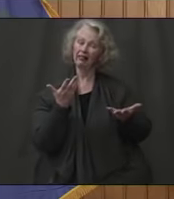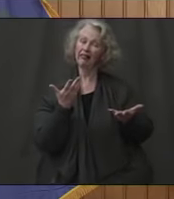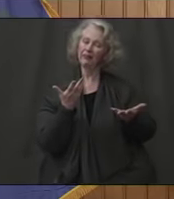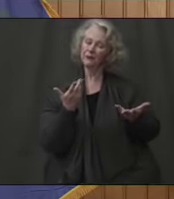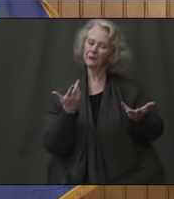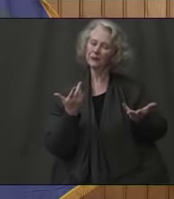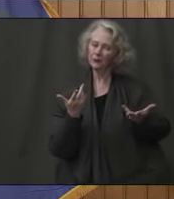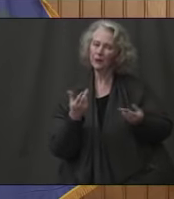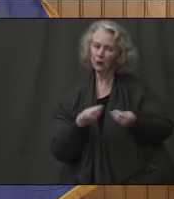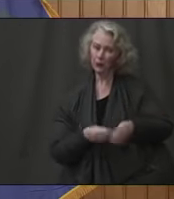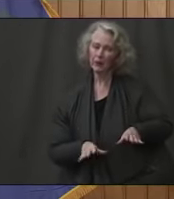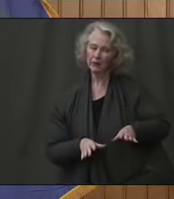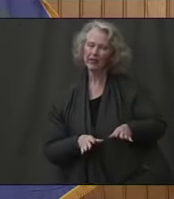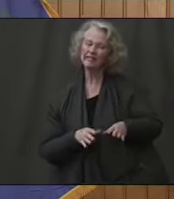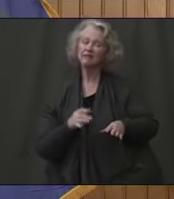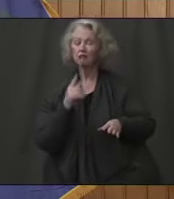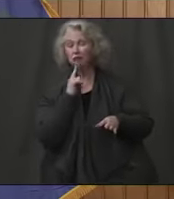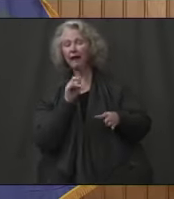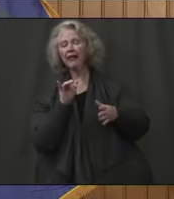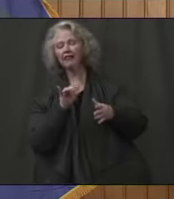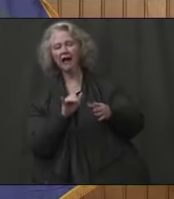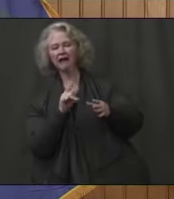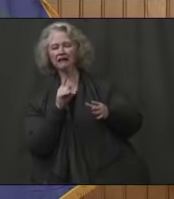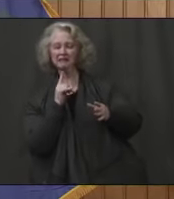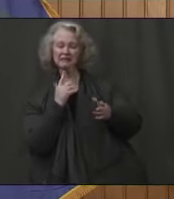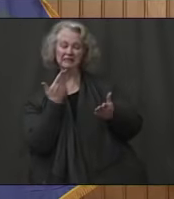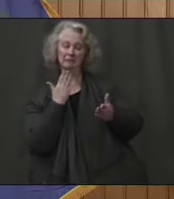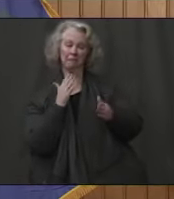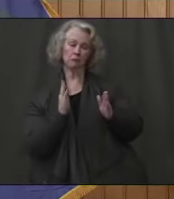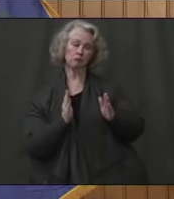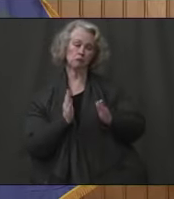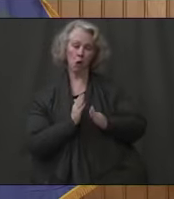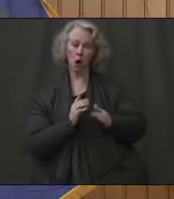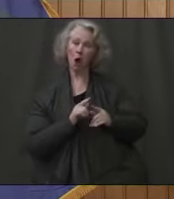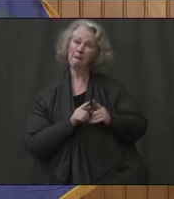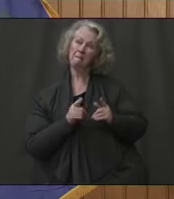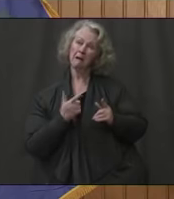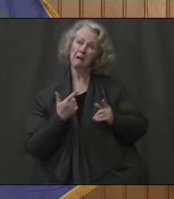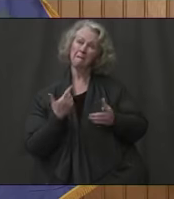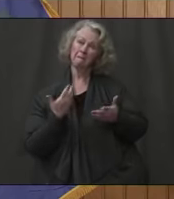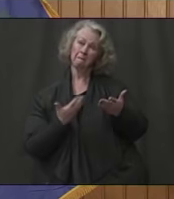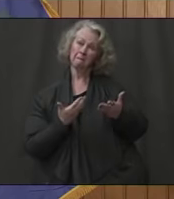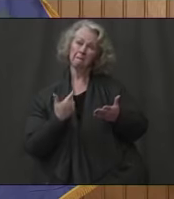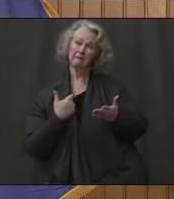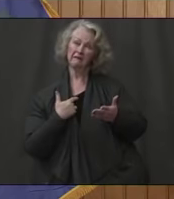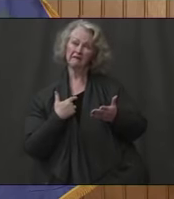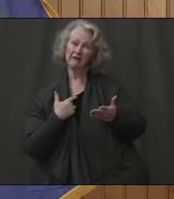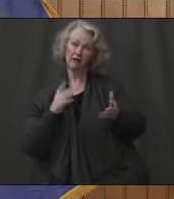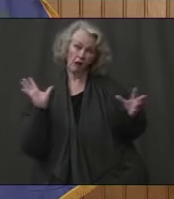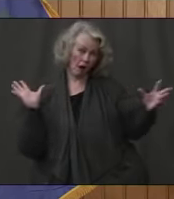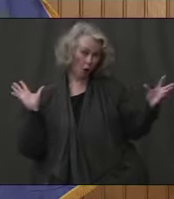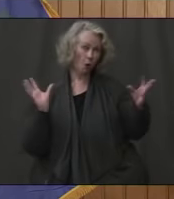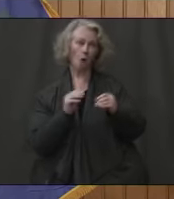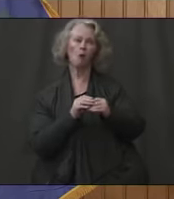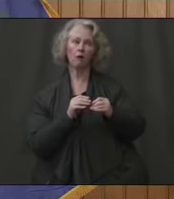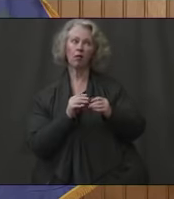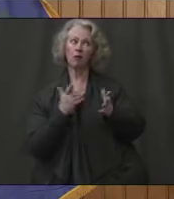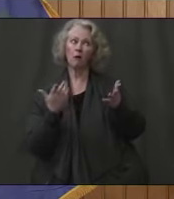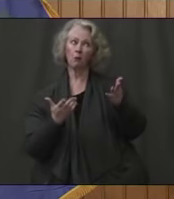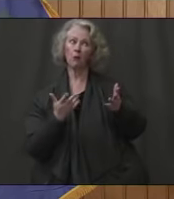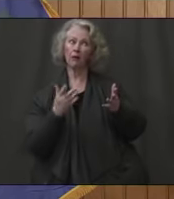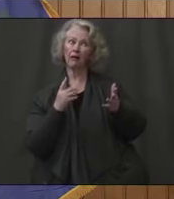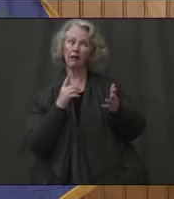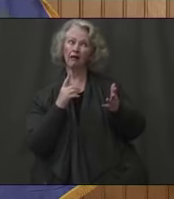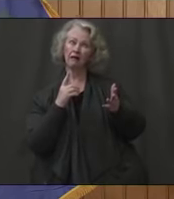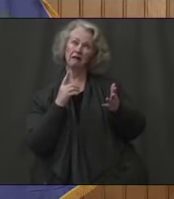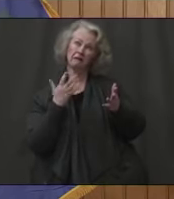in the big scheme of things. I think Melissa will tell you, we're probably looking at about $500 million now for